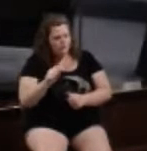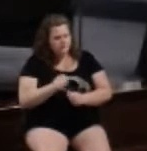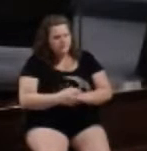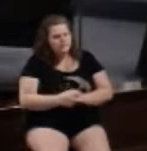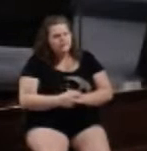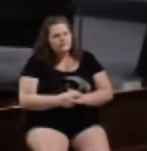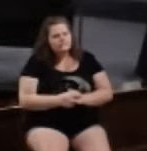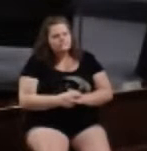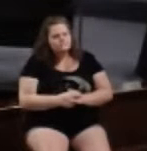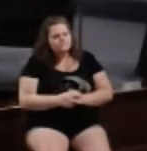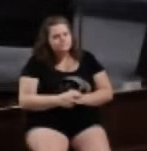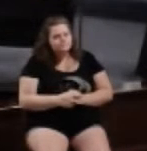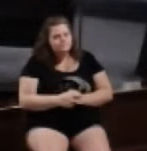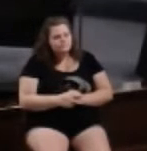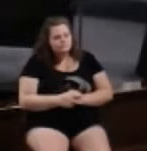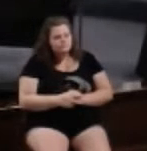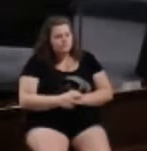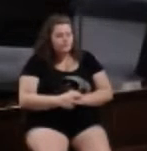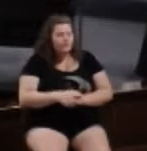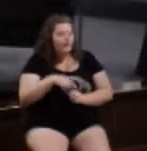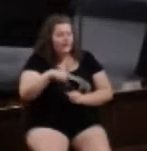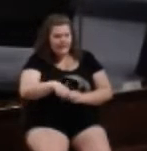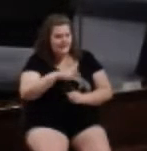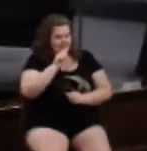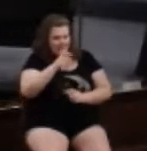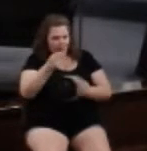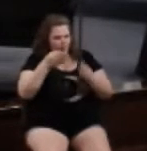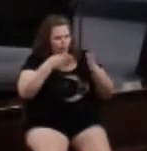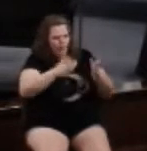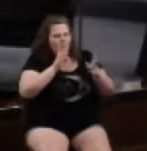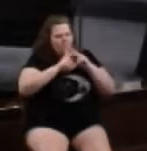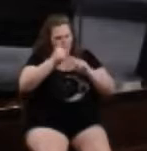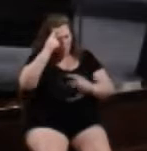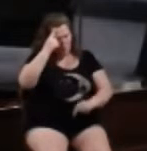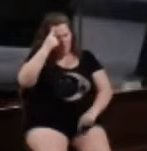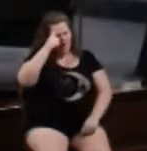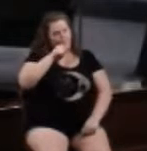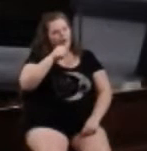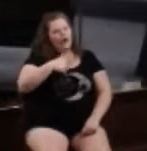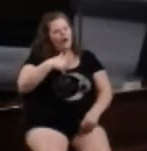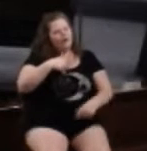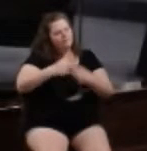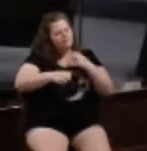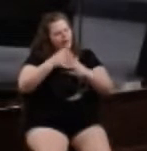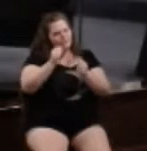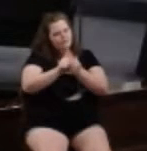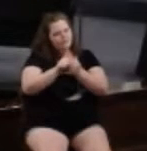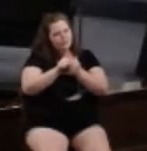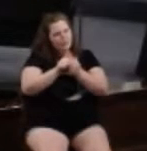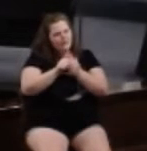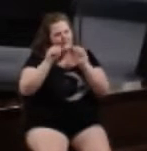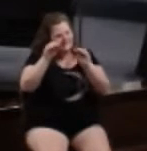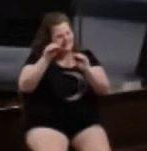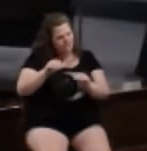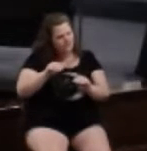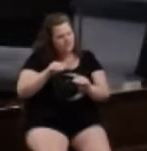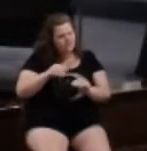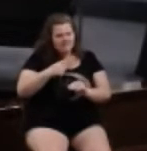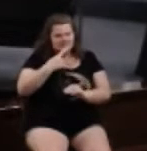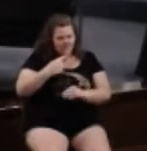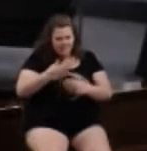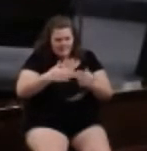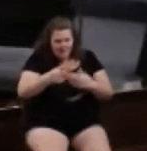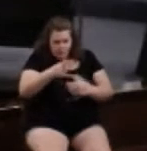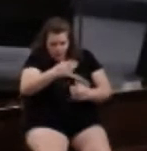This did not go the way the people thought it would go who had issues with Paul's doctrines for the Gentiles. Know that just because you have an